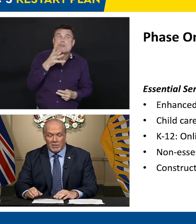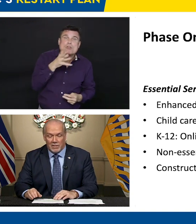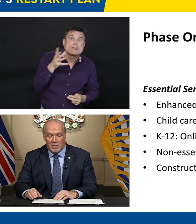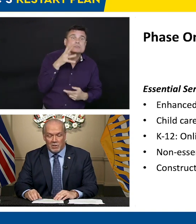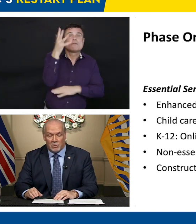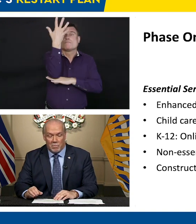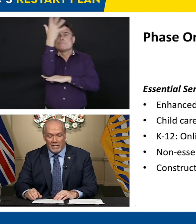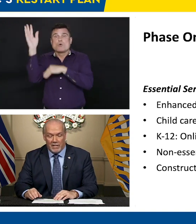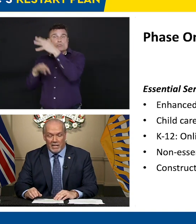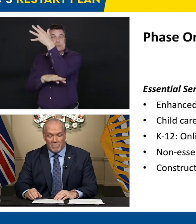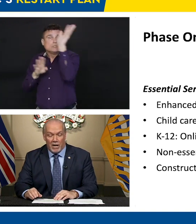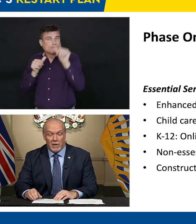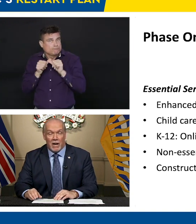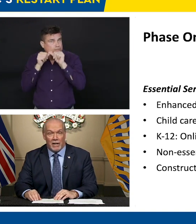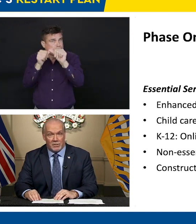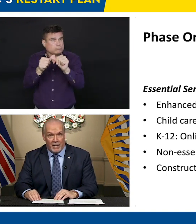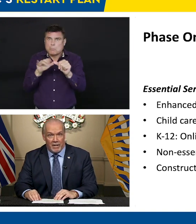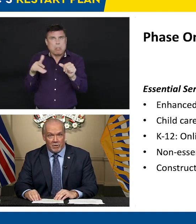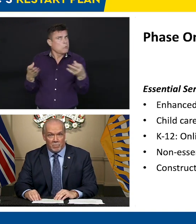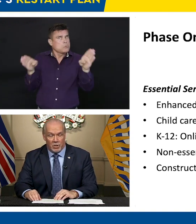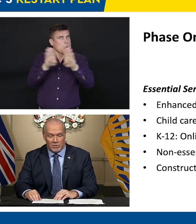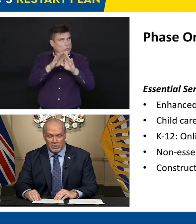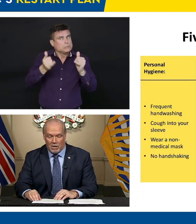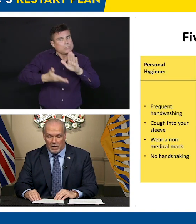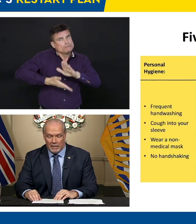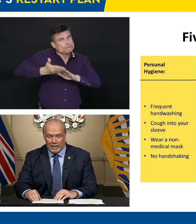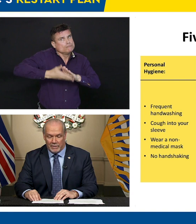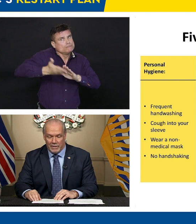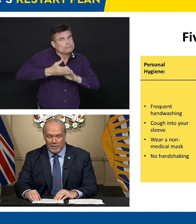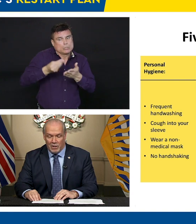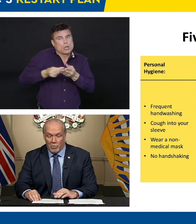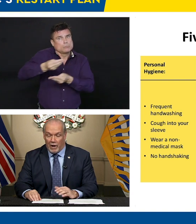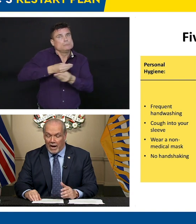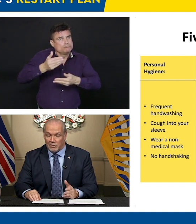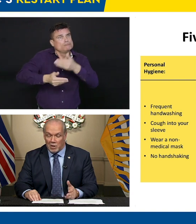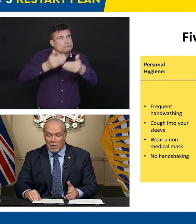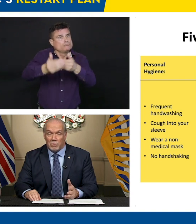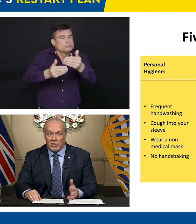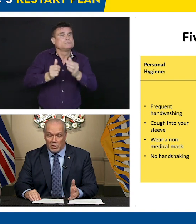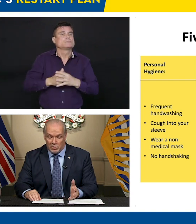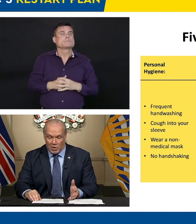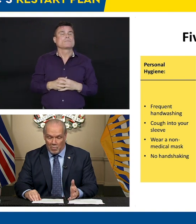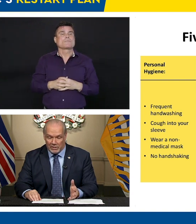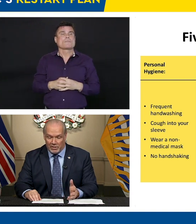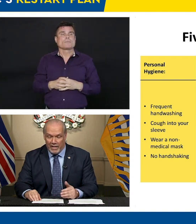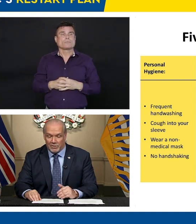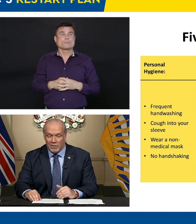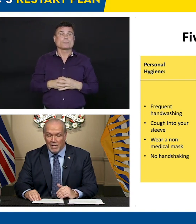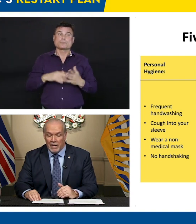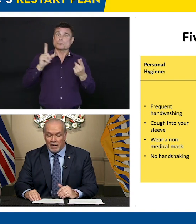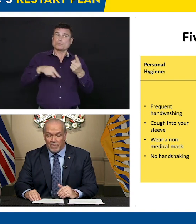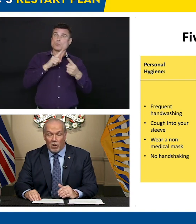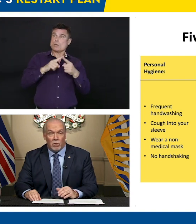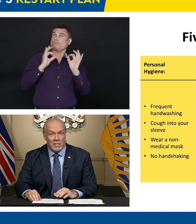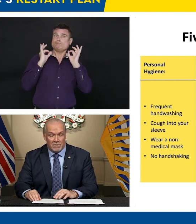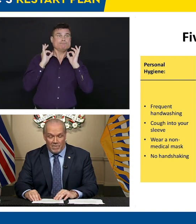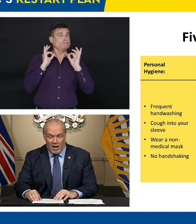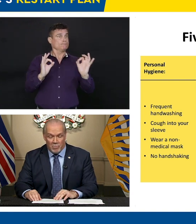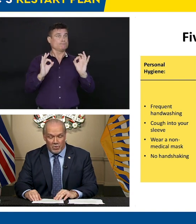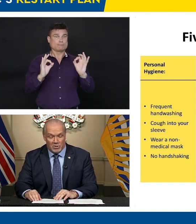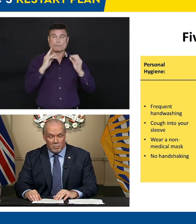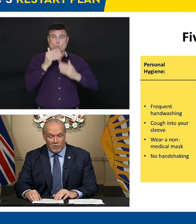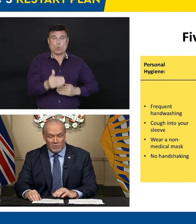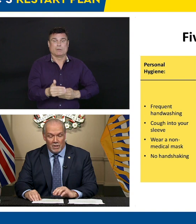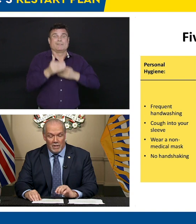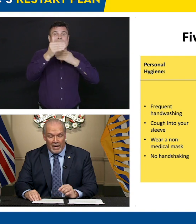we must continue to maintain a very high standard of personal conduct. We're asking people to use common sense and follow these